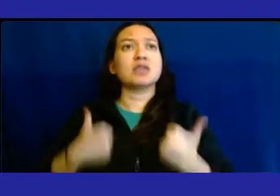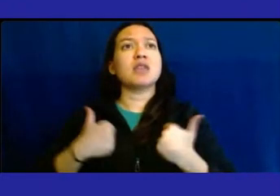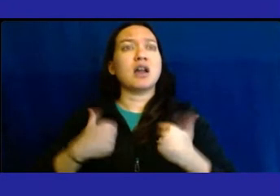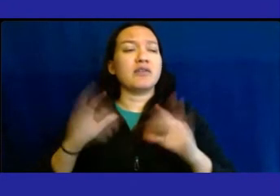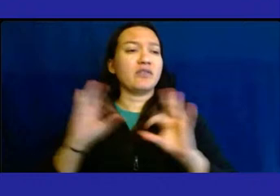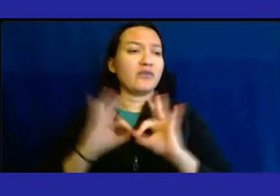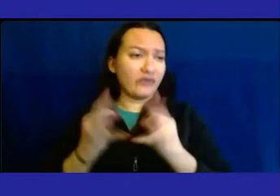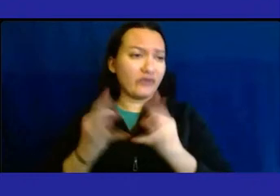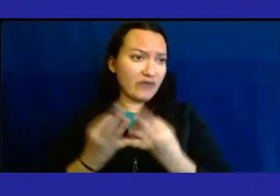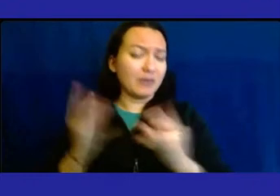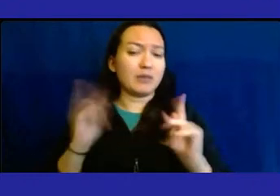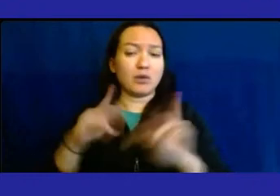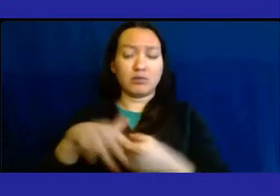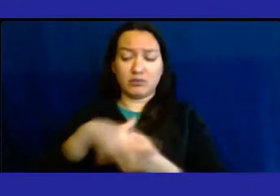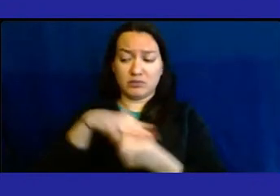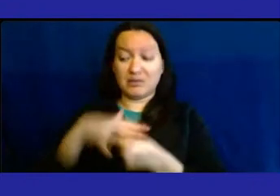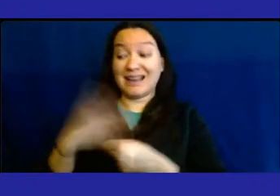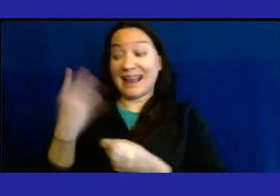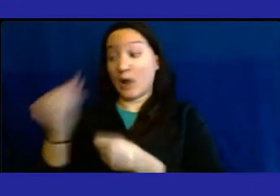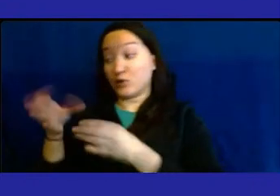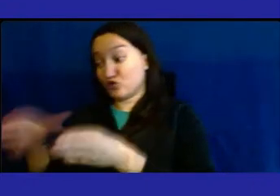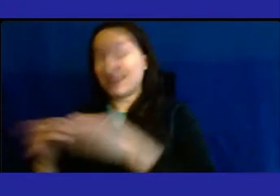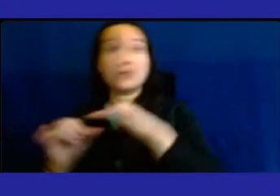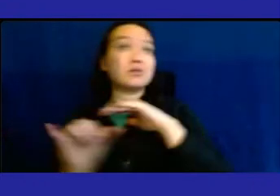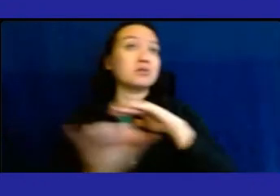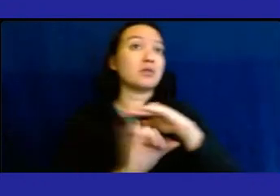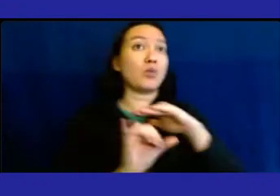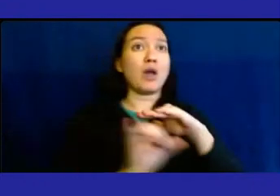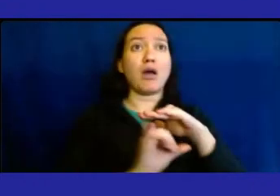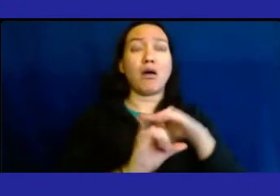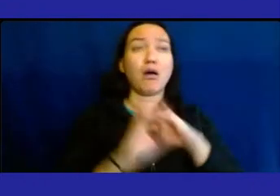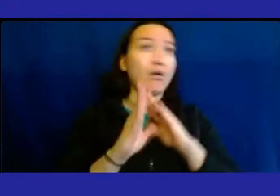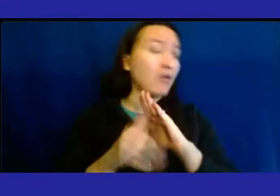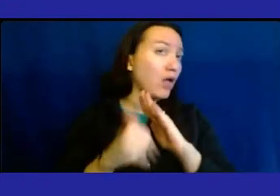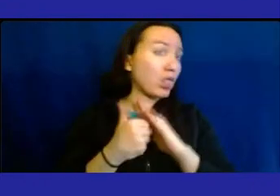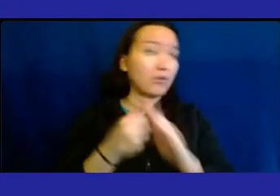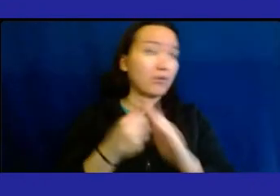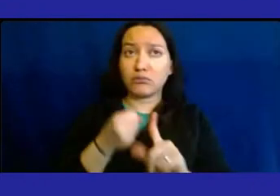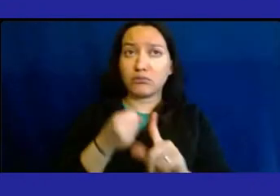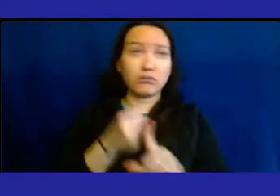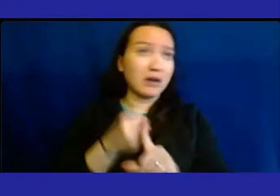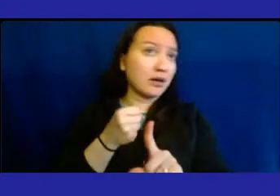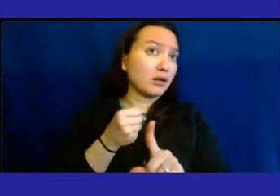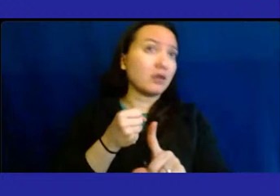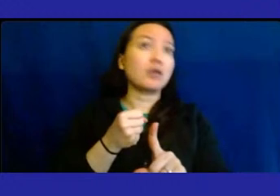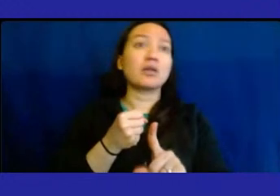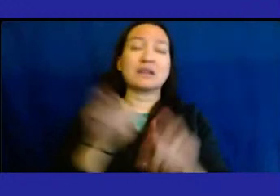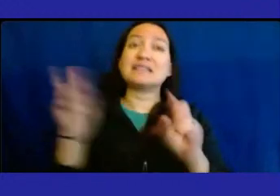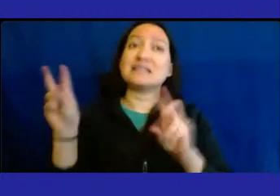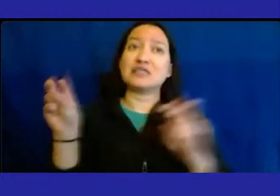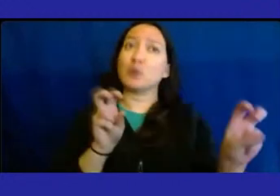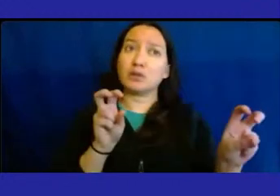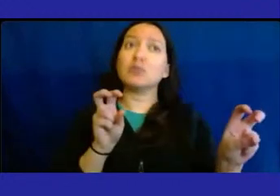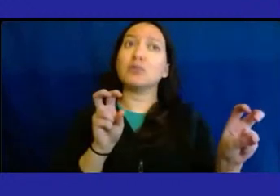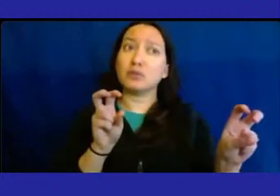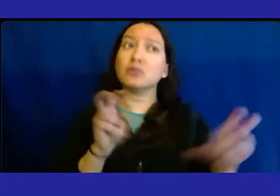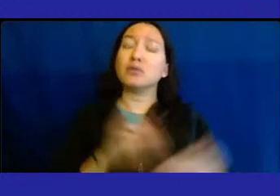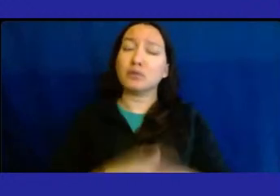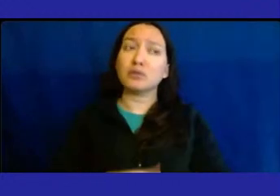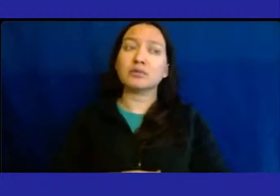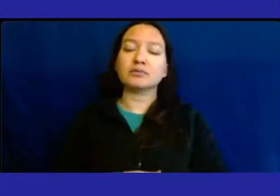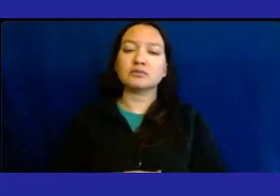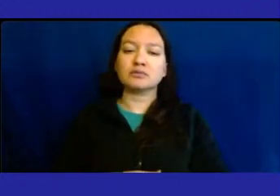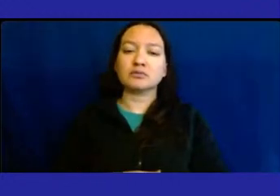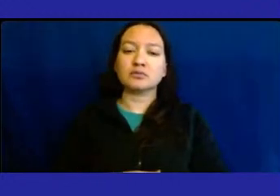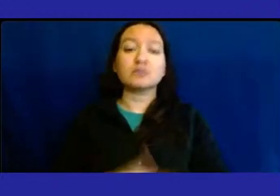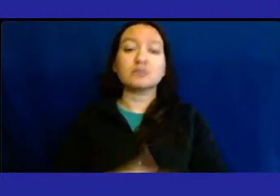whether it be on our streets or in the subways, everybody has it. But that is one, that's an issue. And also the